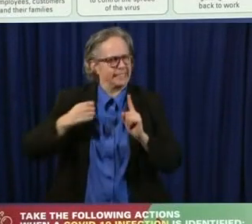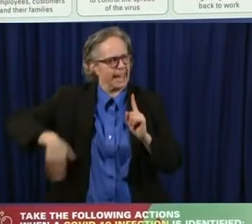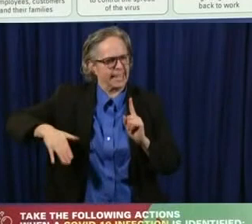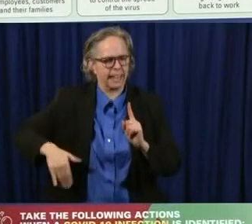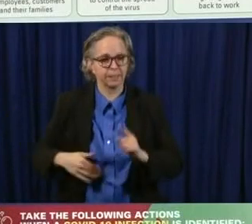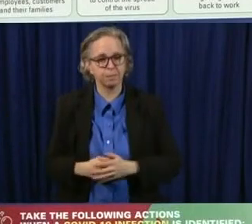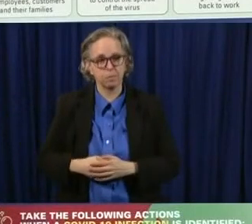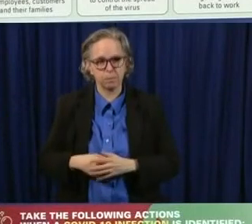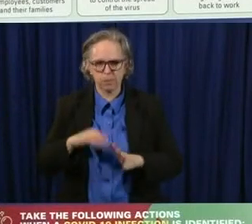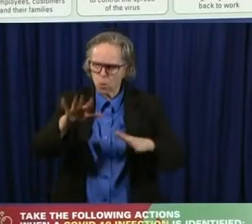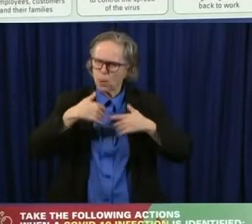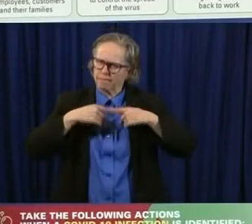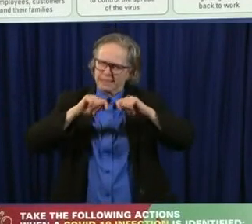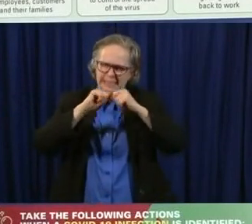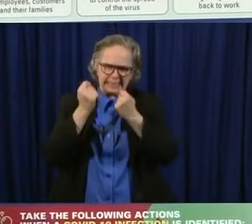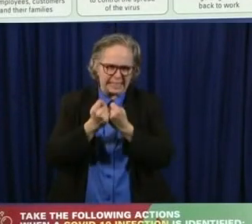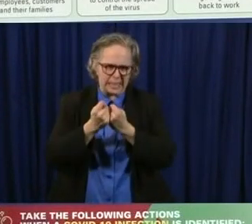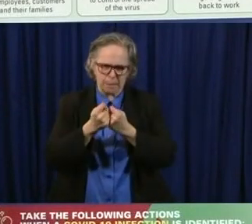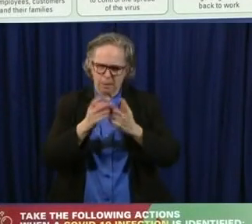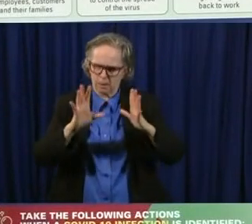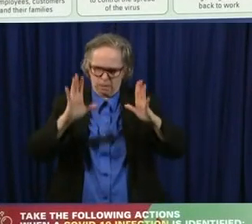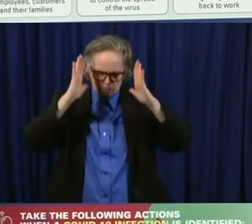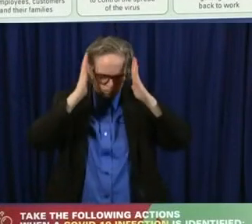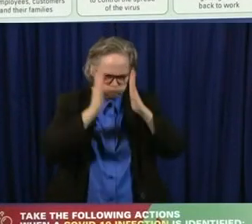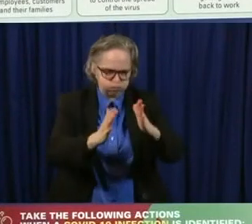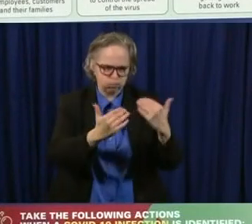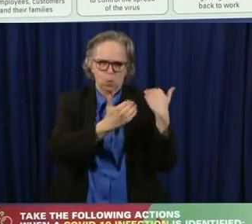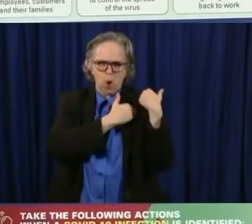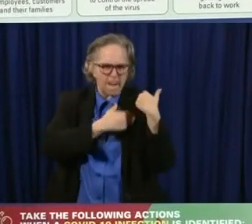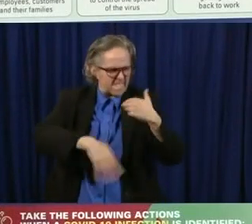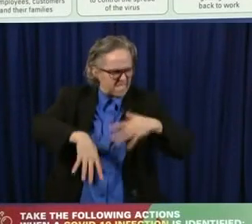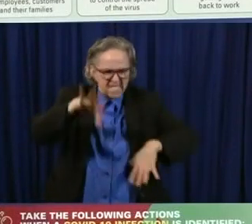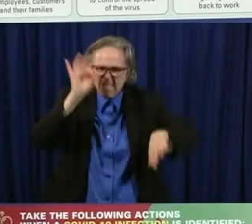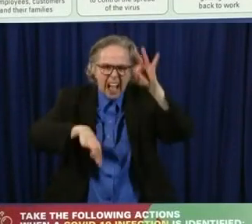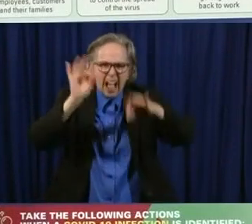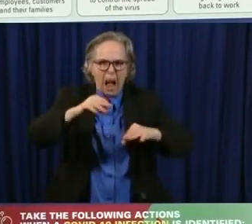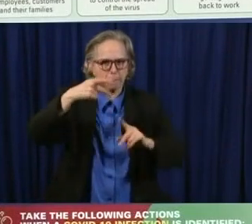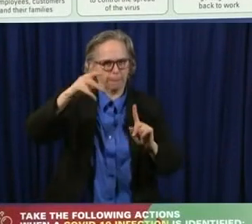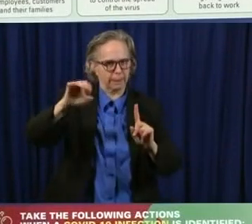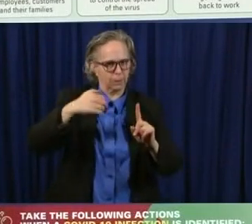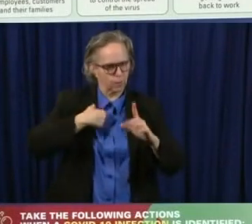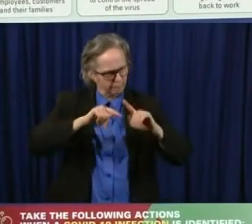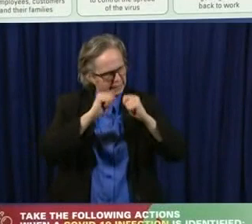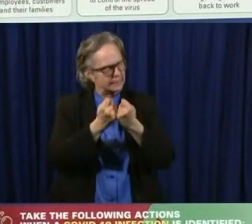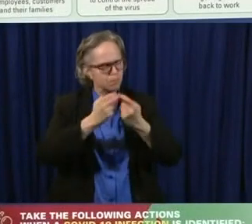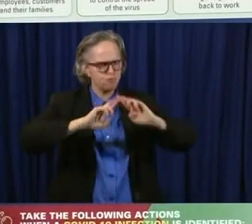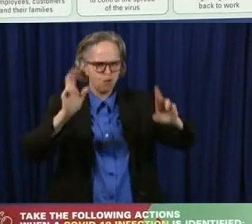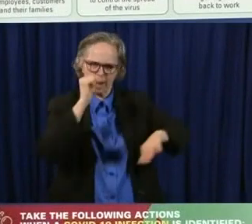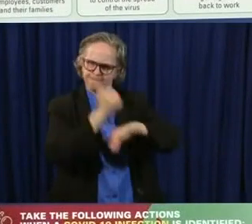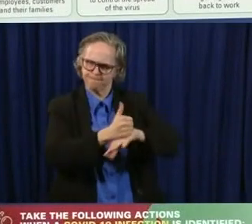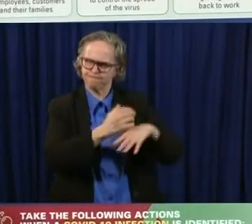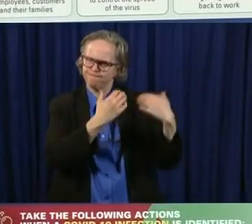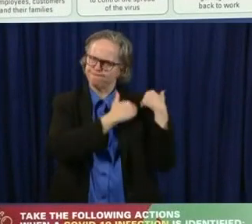absolutely every single day, uh, to try to secure more personal protection equipment.